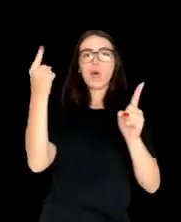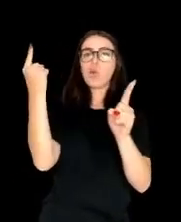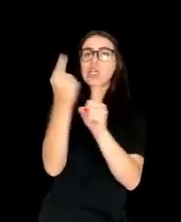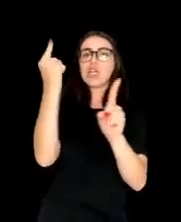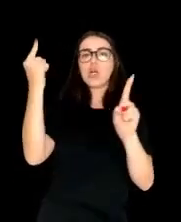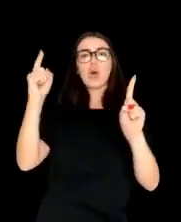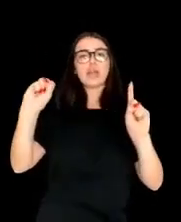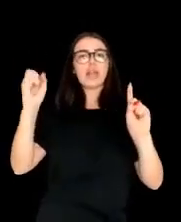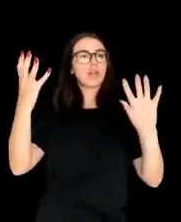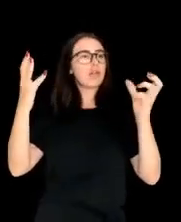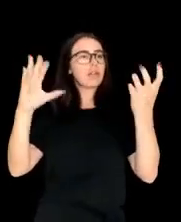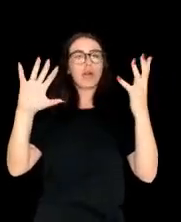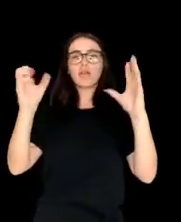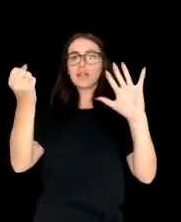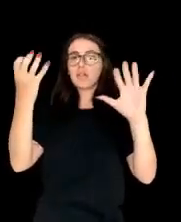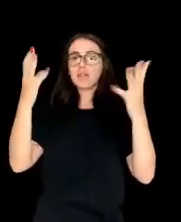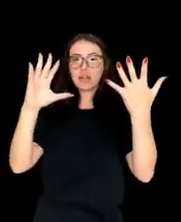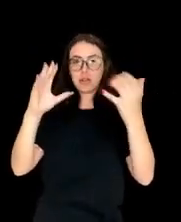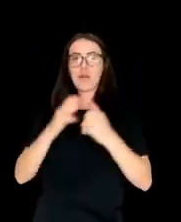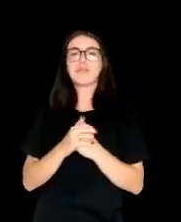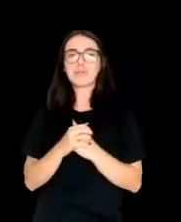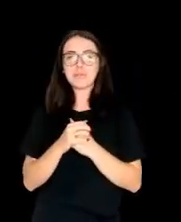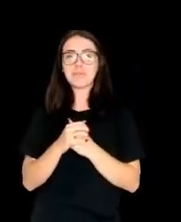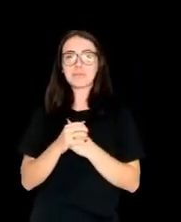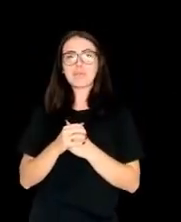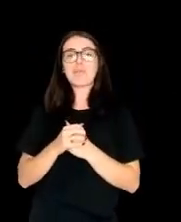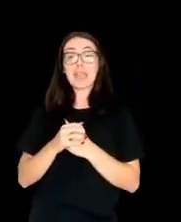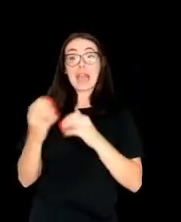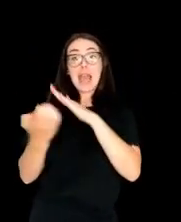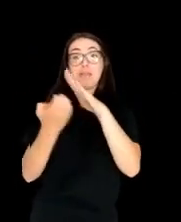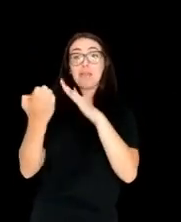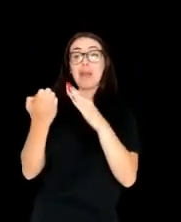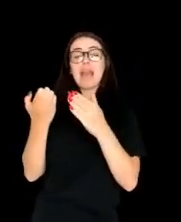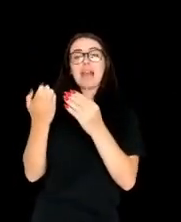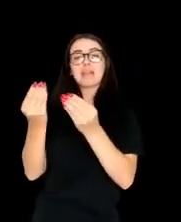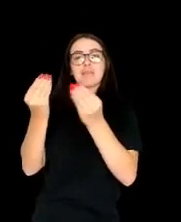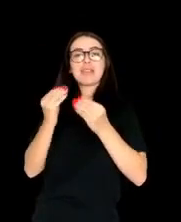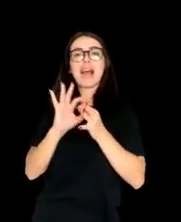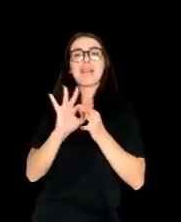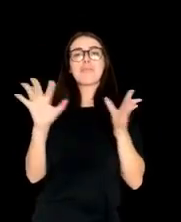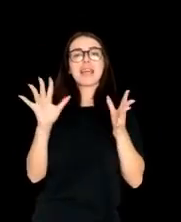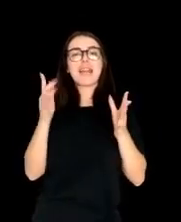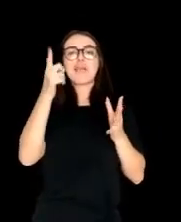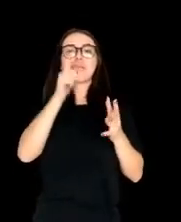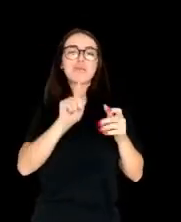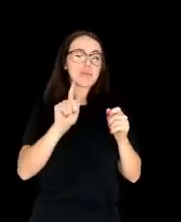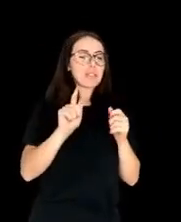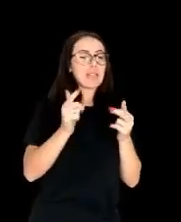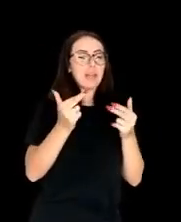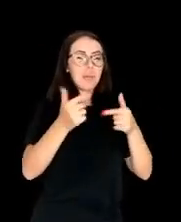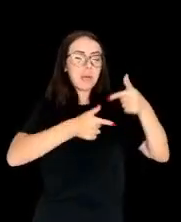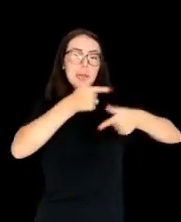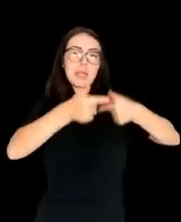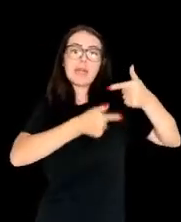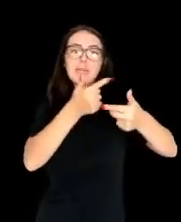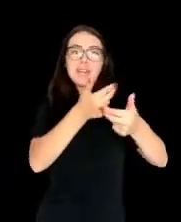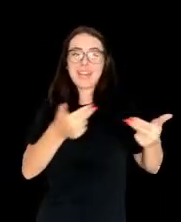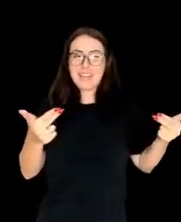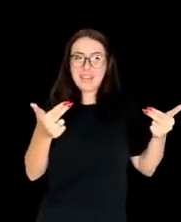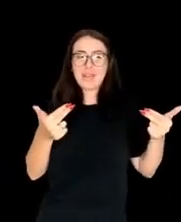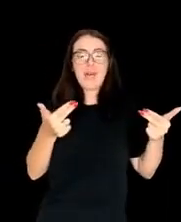that I treasure about the company, and I believe it's one of the reasons consumers go to Google as a solution to misinformation,